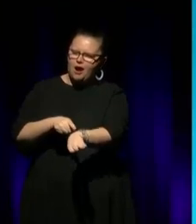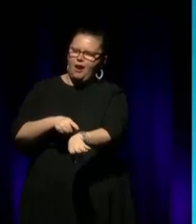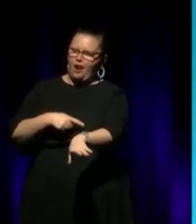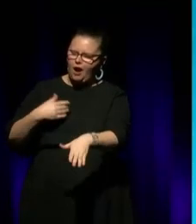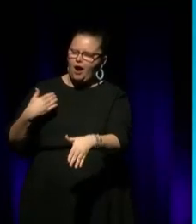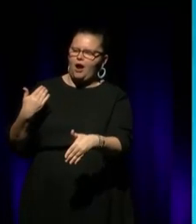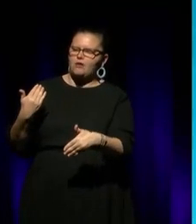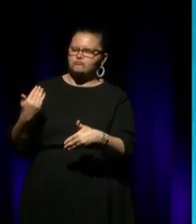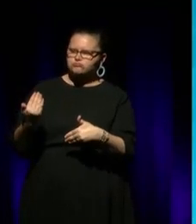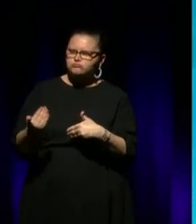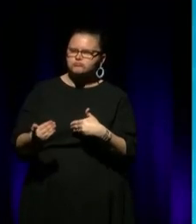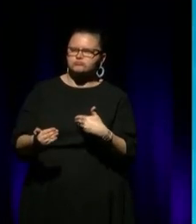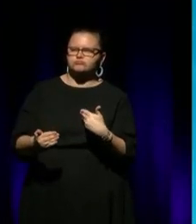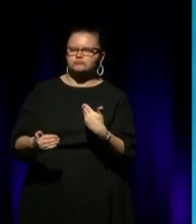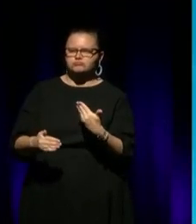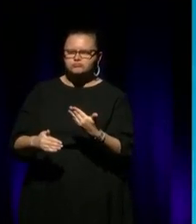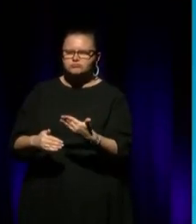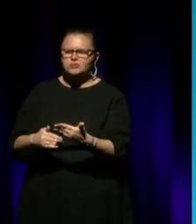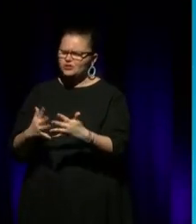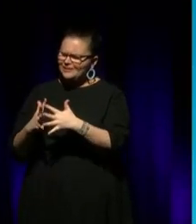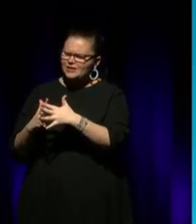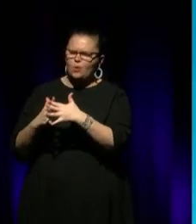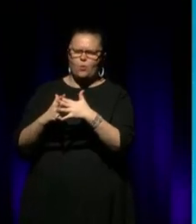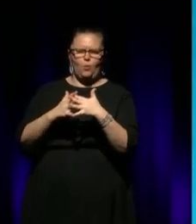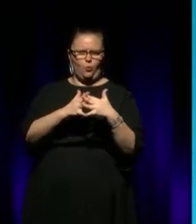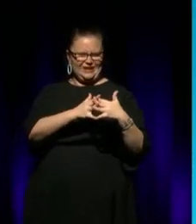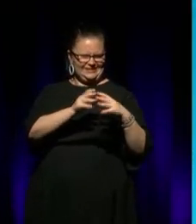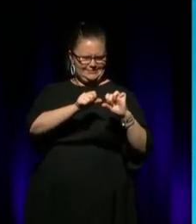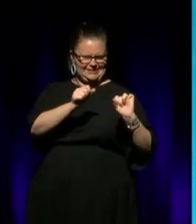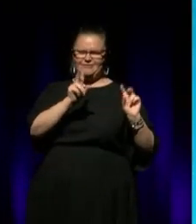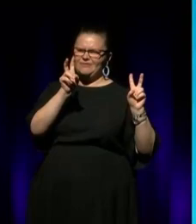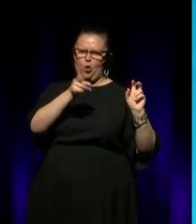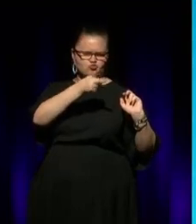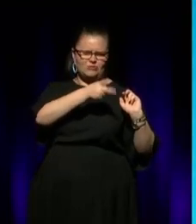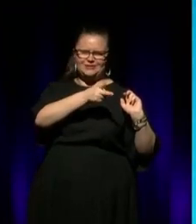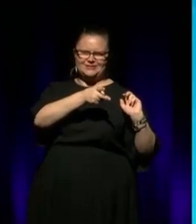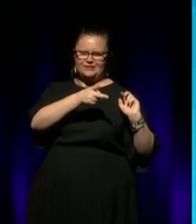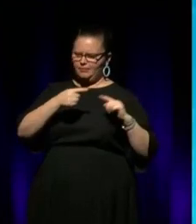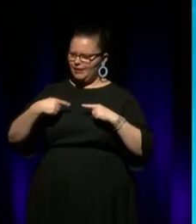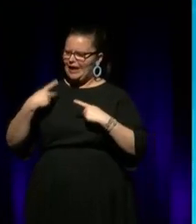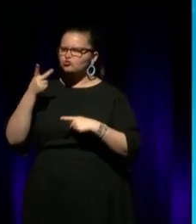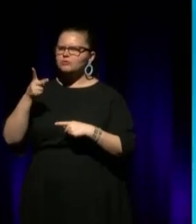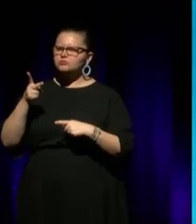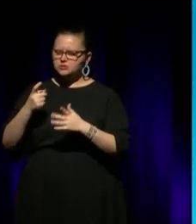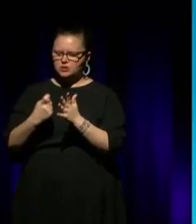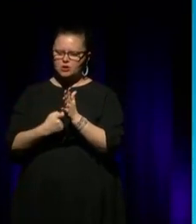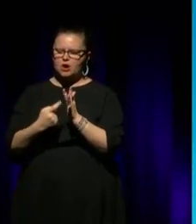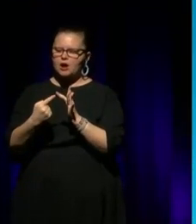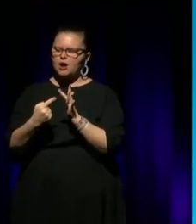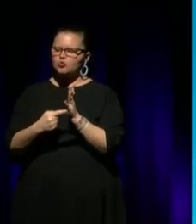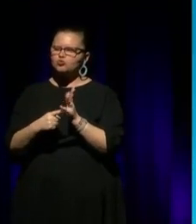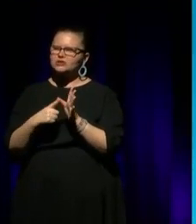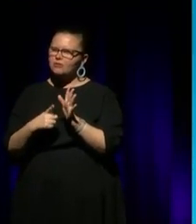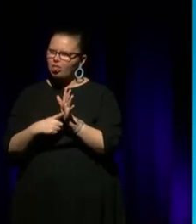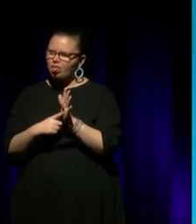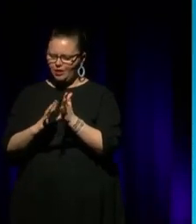So, that's a Western system approach of repetition. Our repetition is ritual. Repetition is in the way